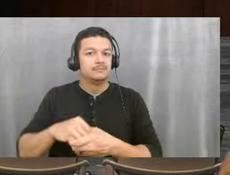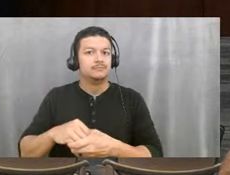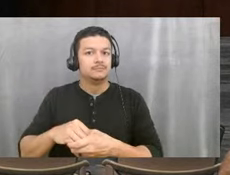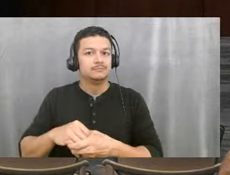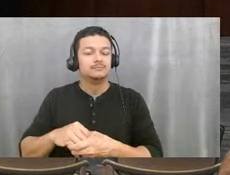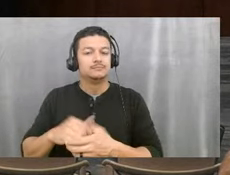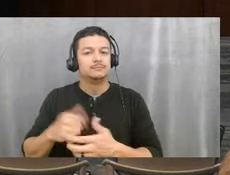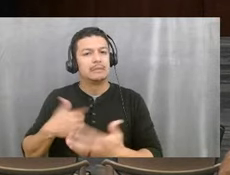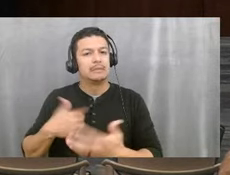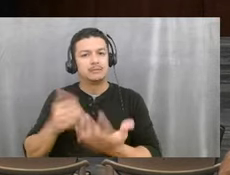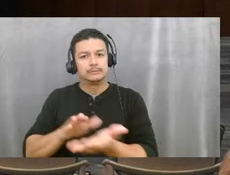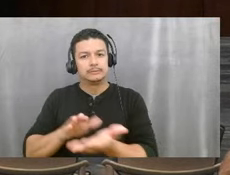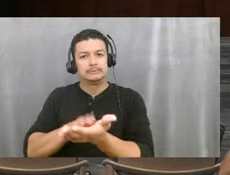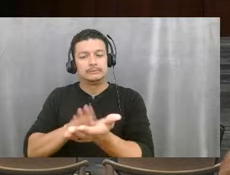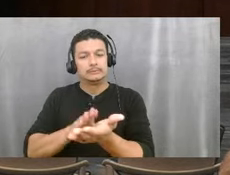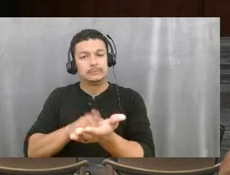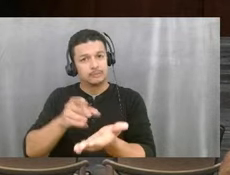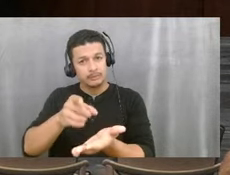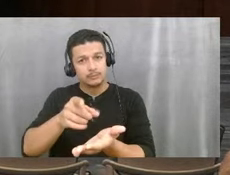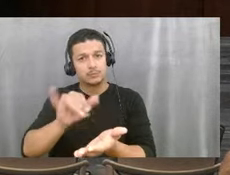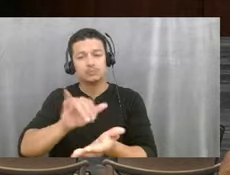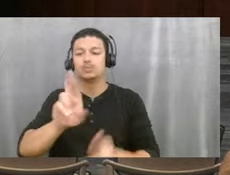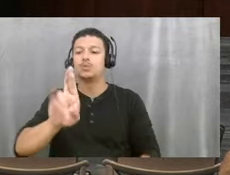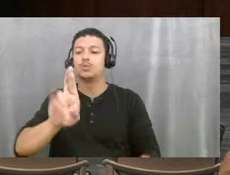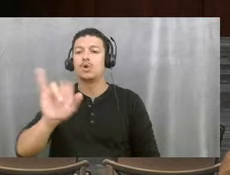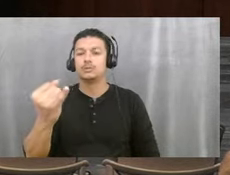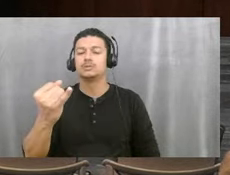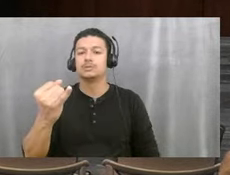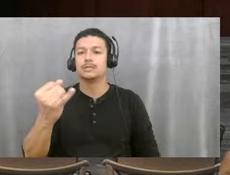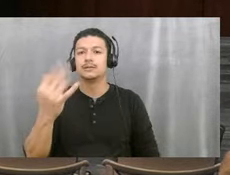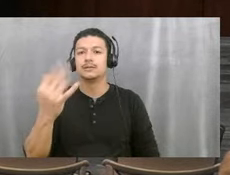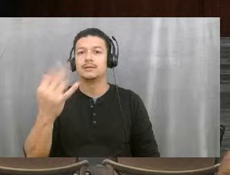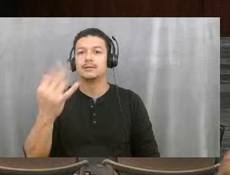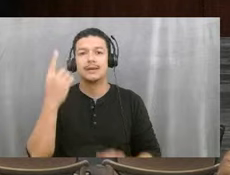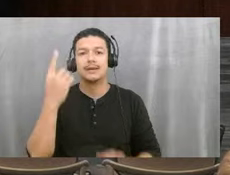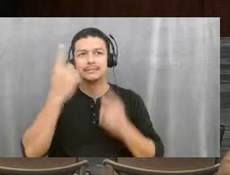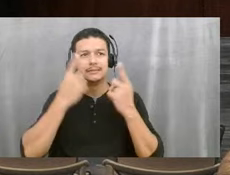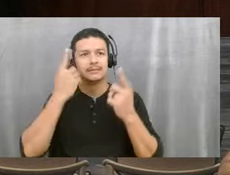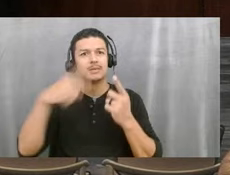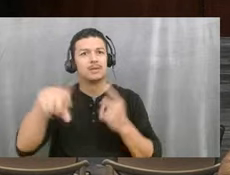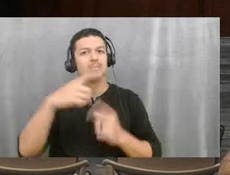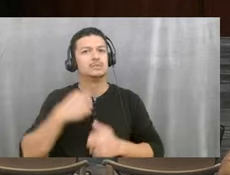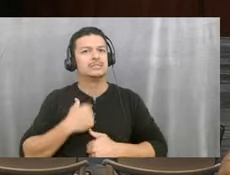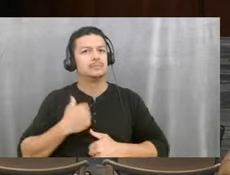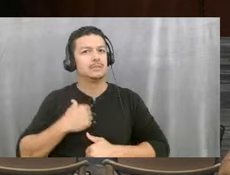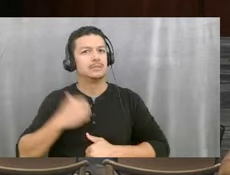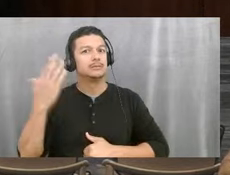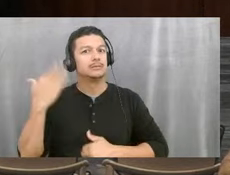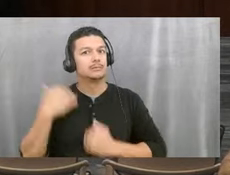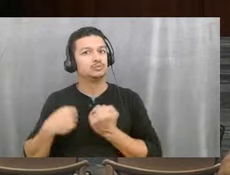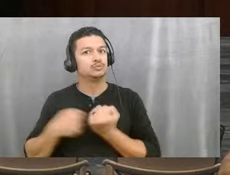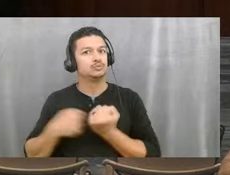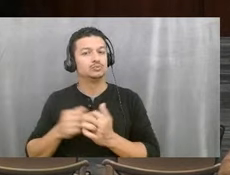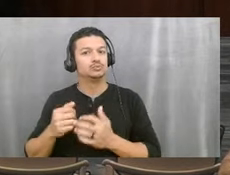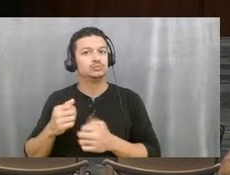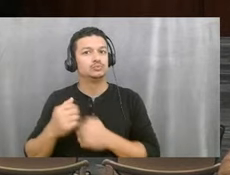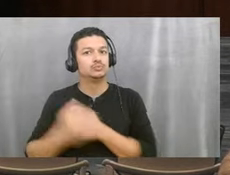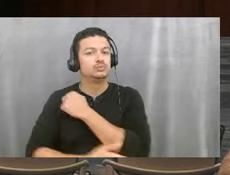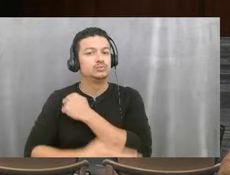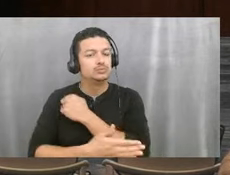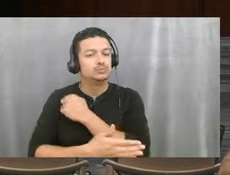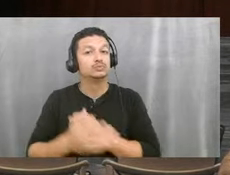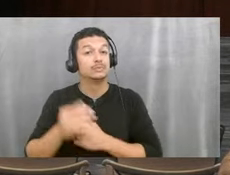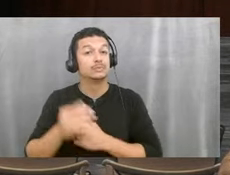just want to commend you and you, RJ, you know, for thinking about those who served and making this happen, and I think this is an individual